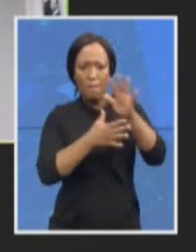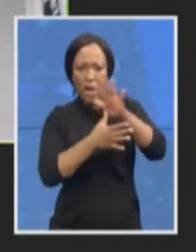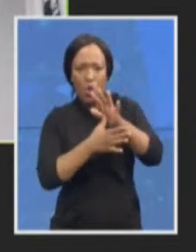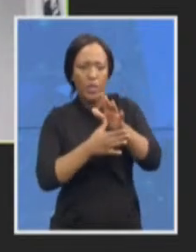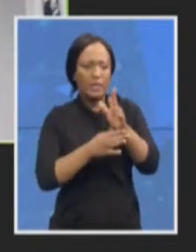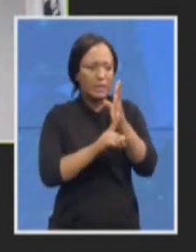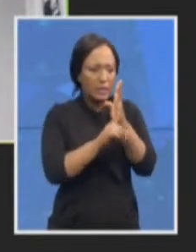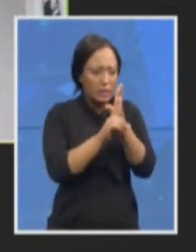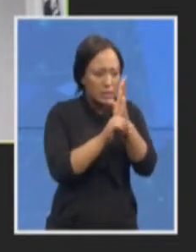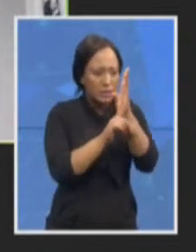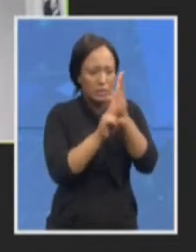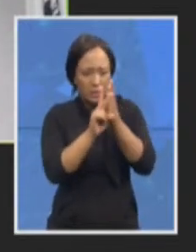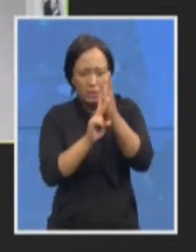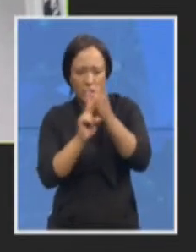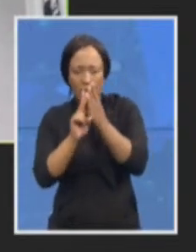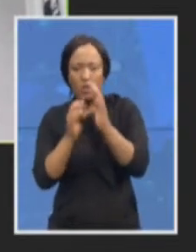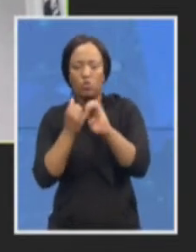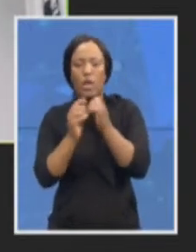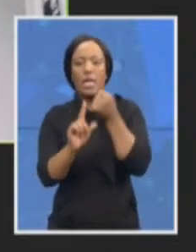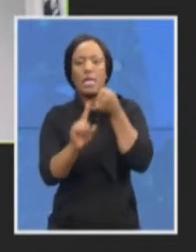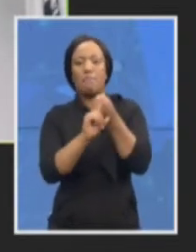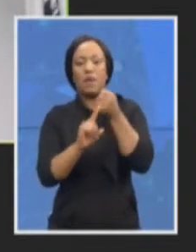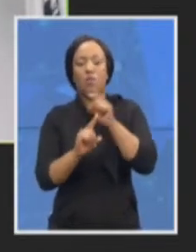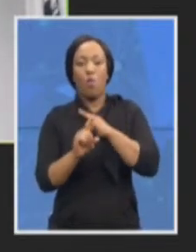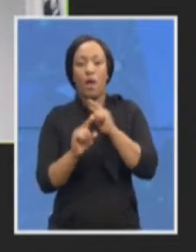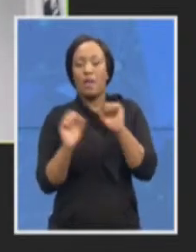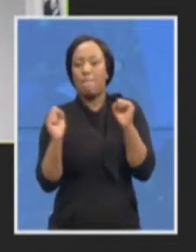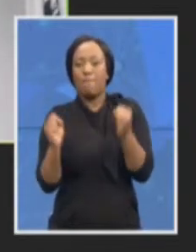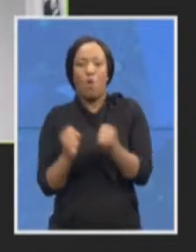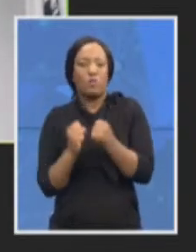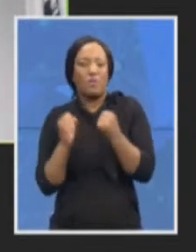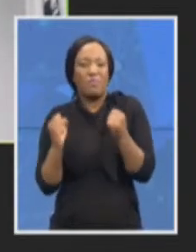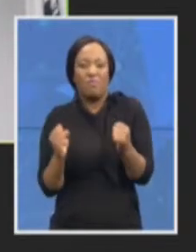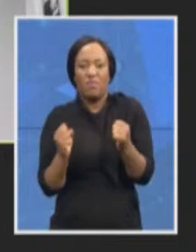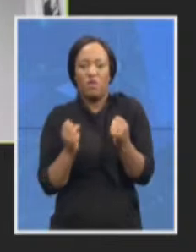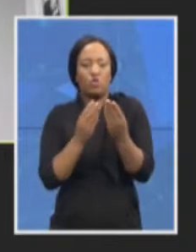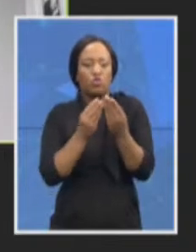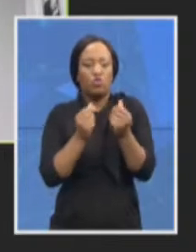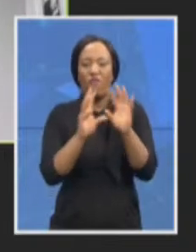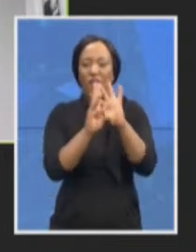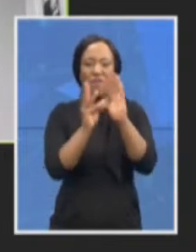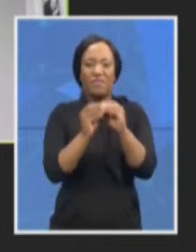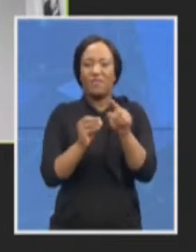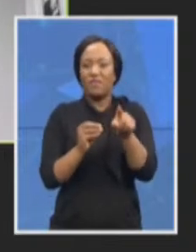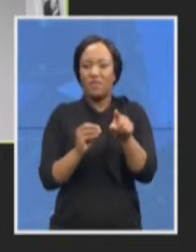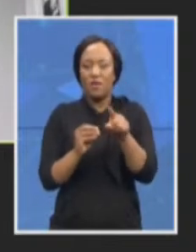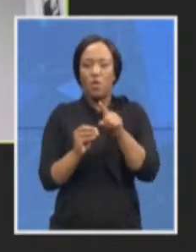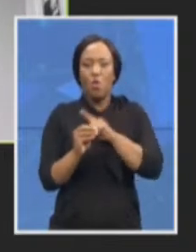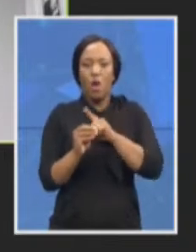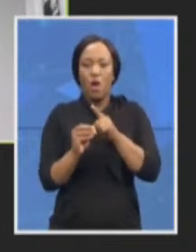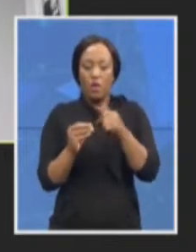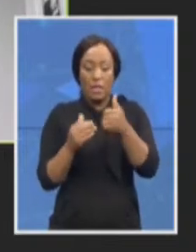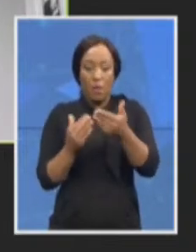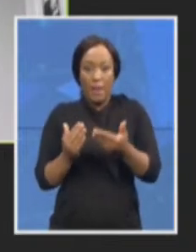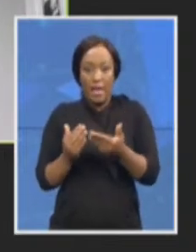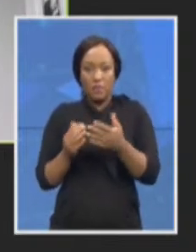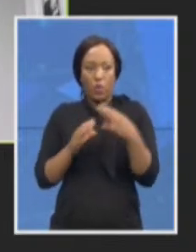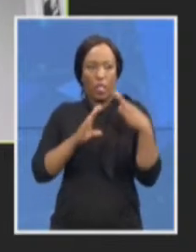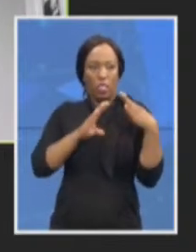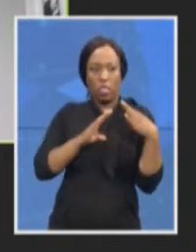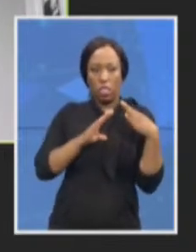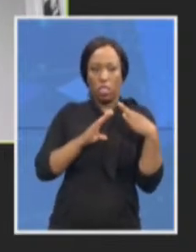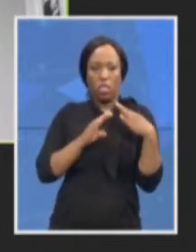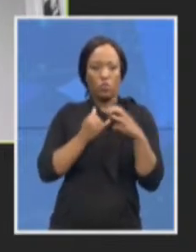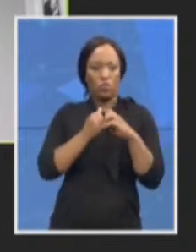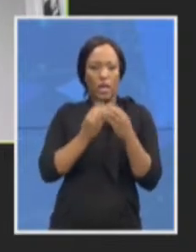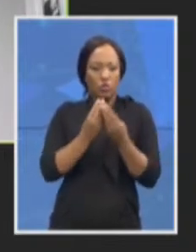to deal with what is on our plates. And, you know, moving forward, there's going to be